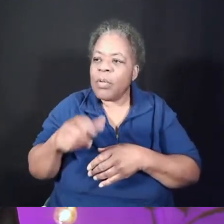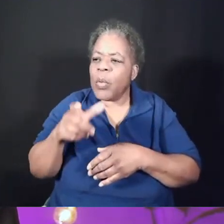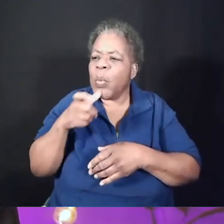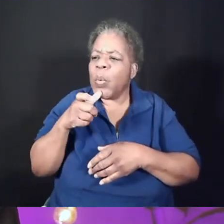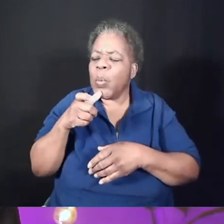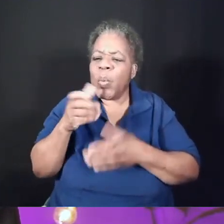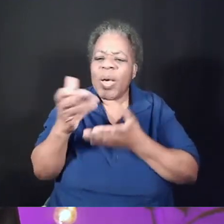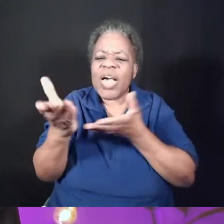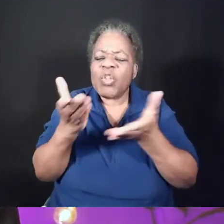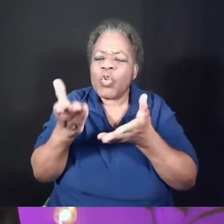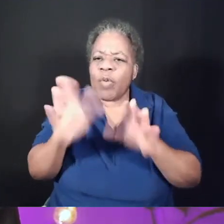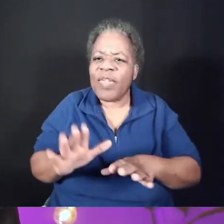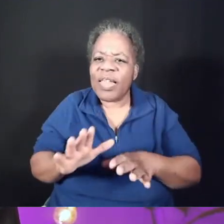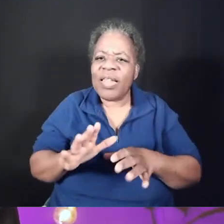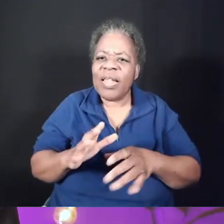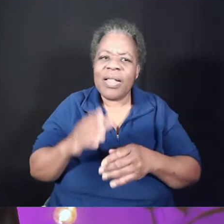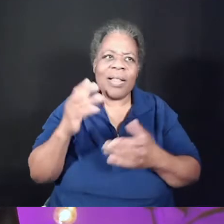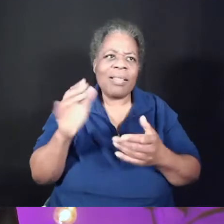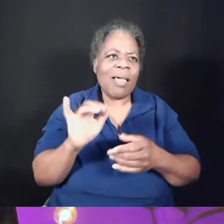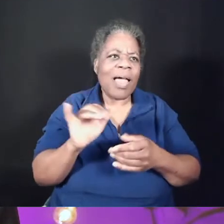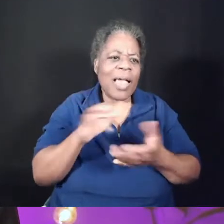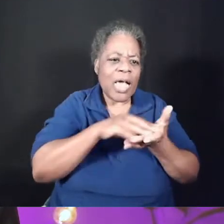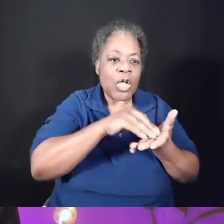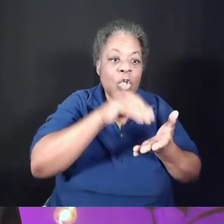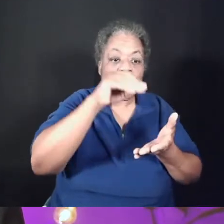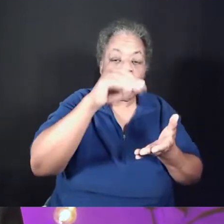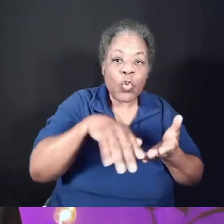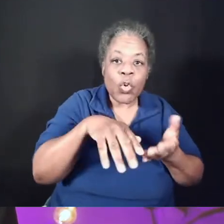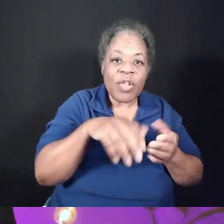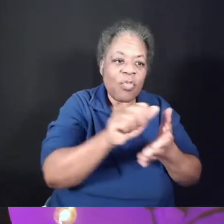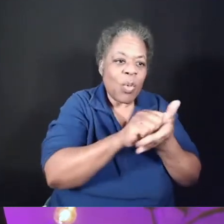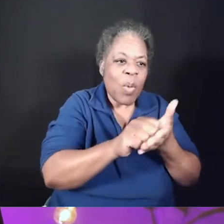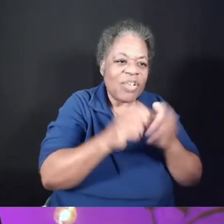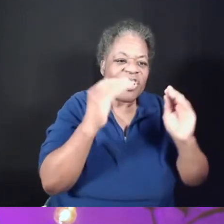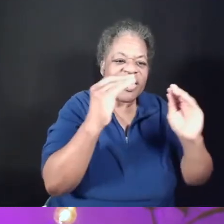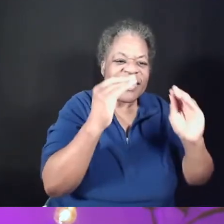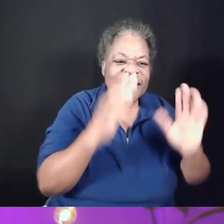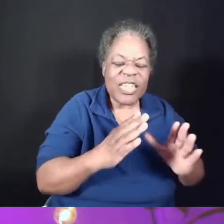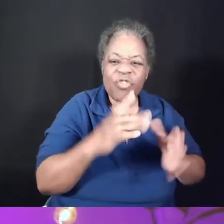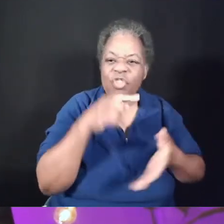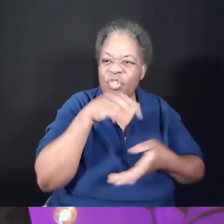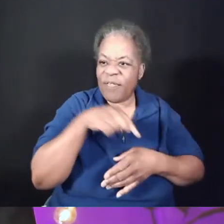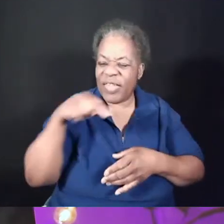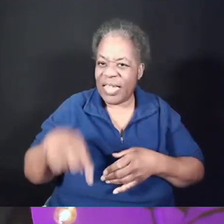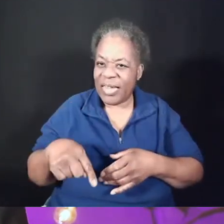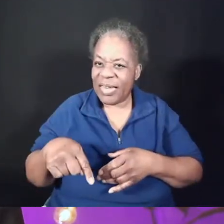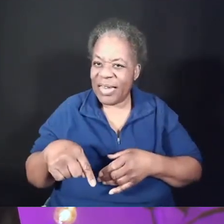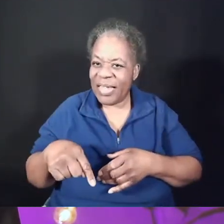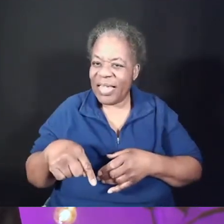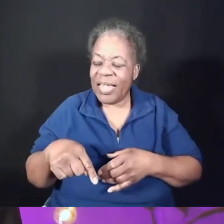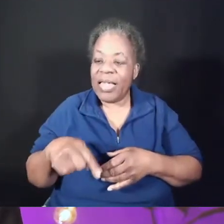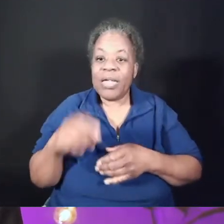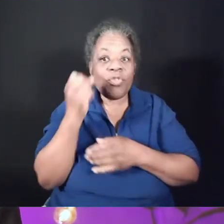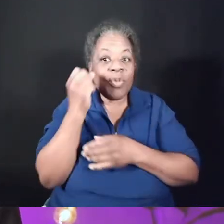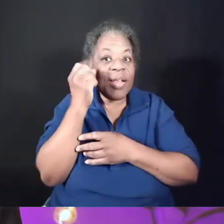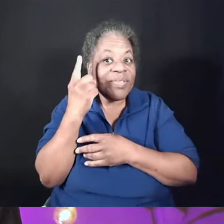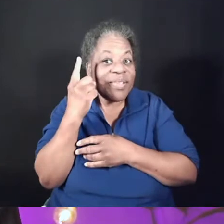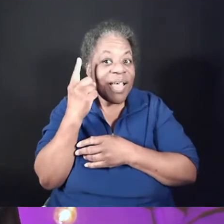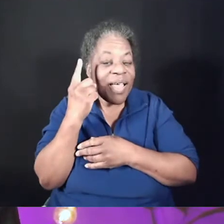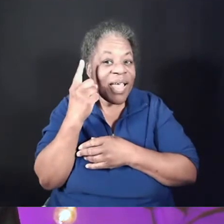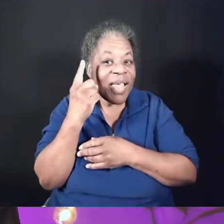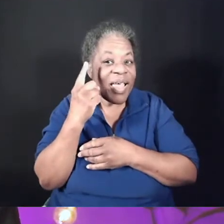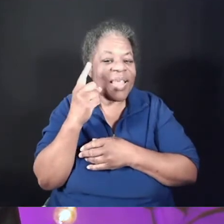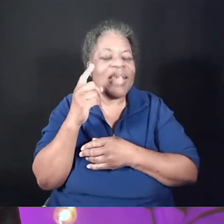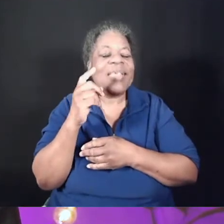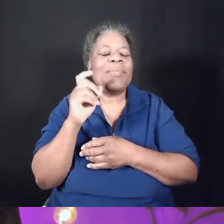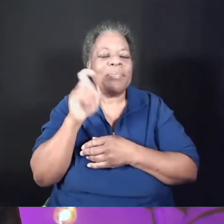feet. But this, you know, to understand the gravity of what's happening, you have to understand the respect with which a